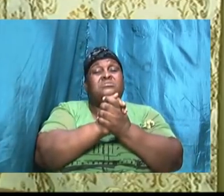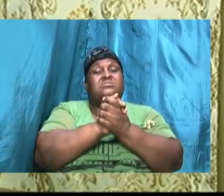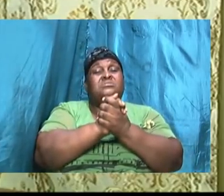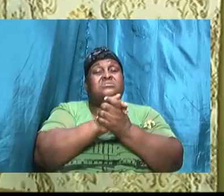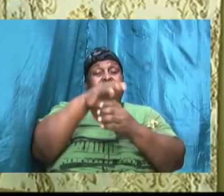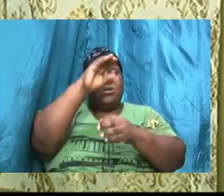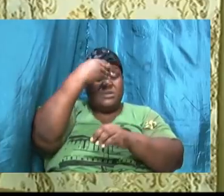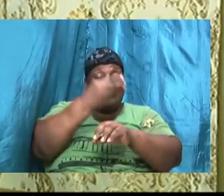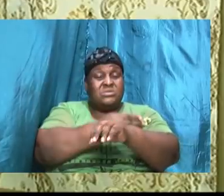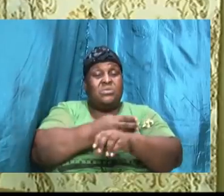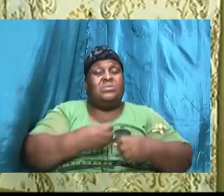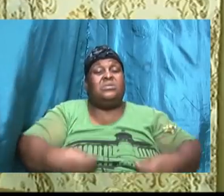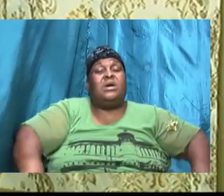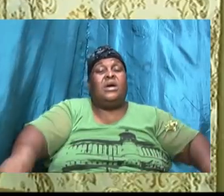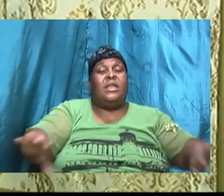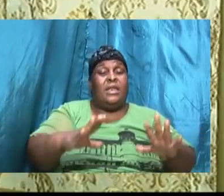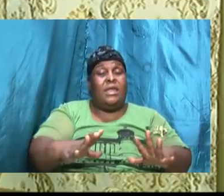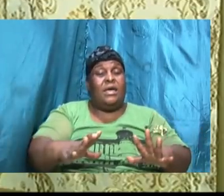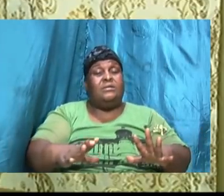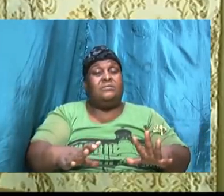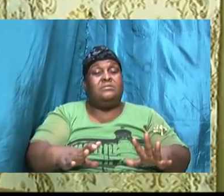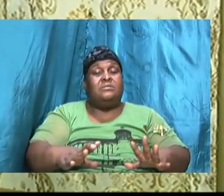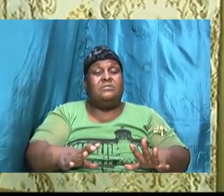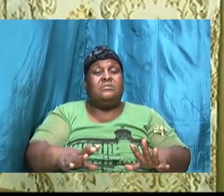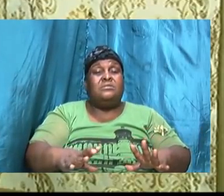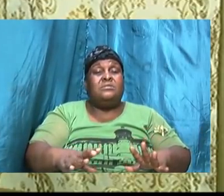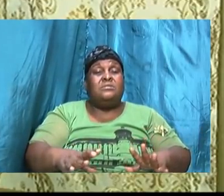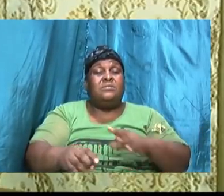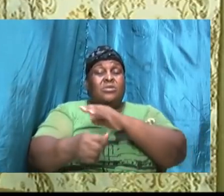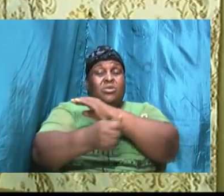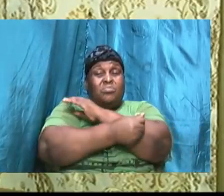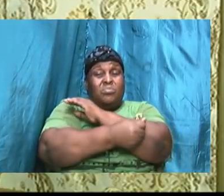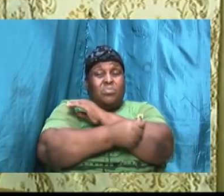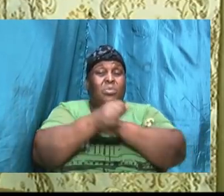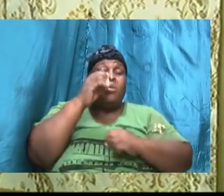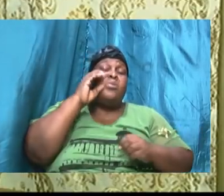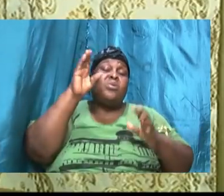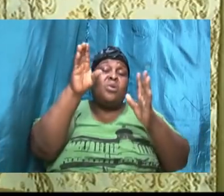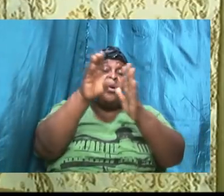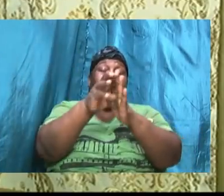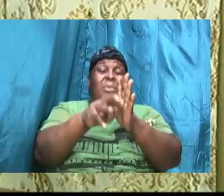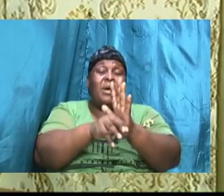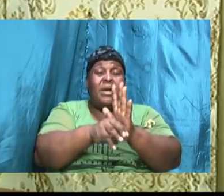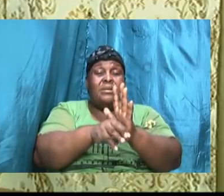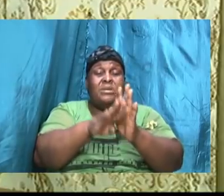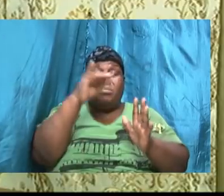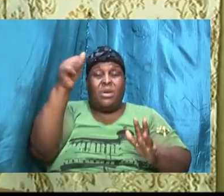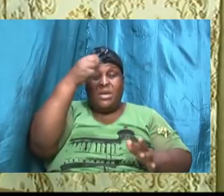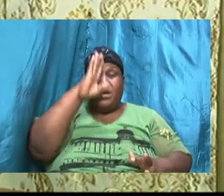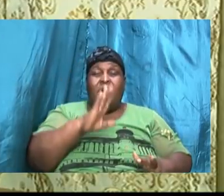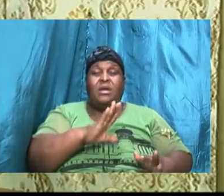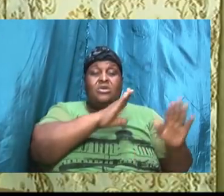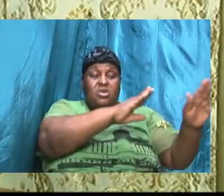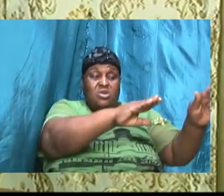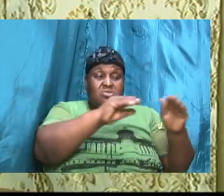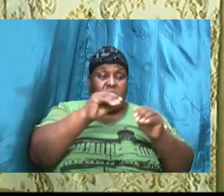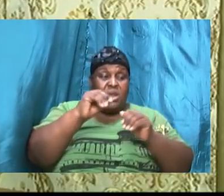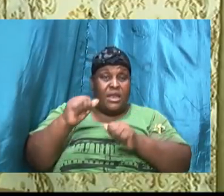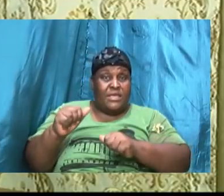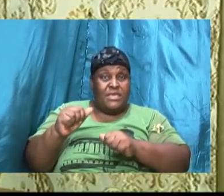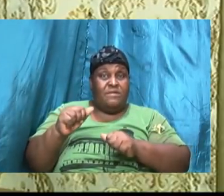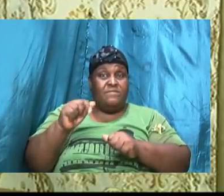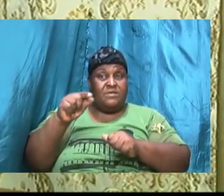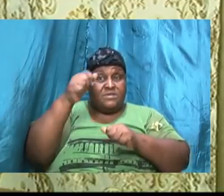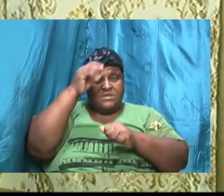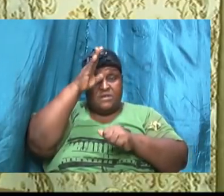land Abraham is commanded by God to depart from the house of his father Tyra